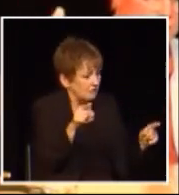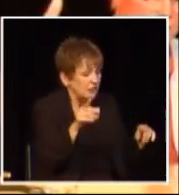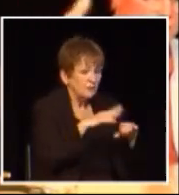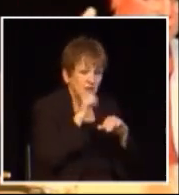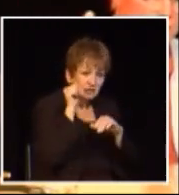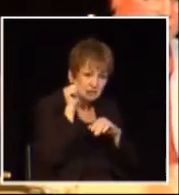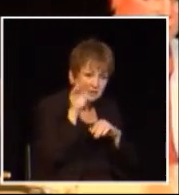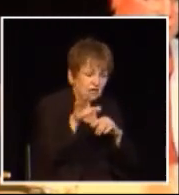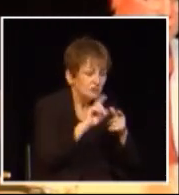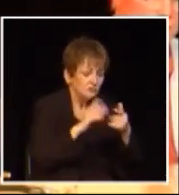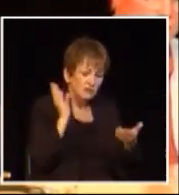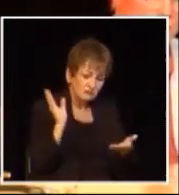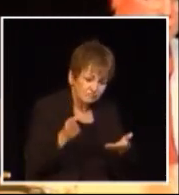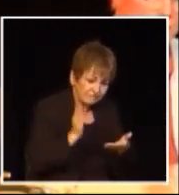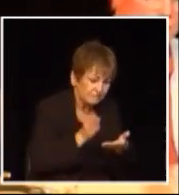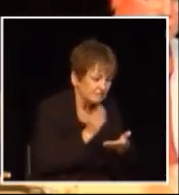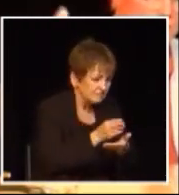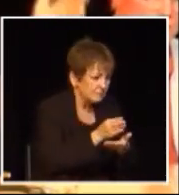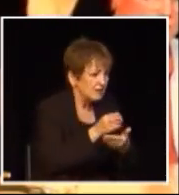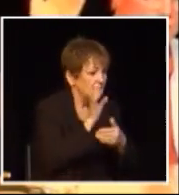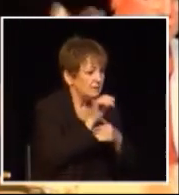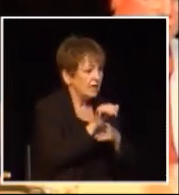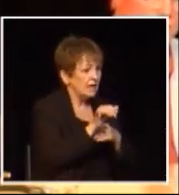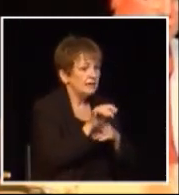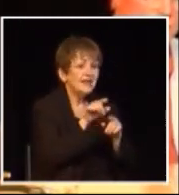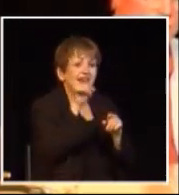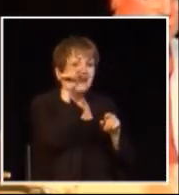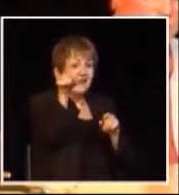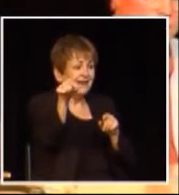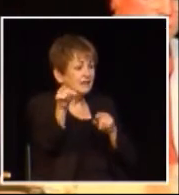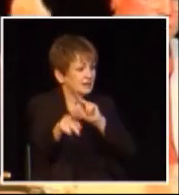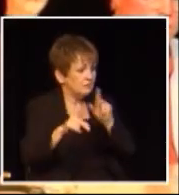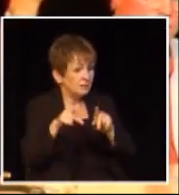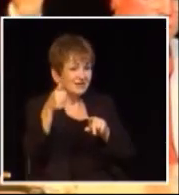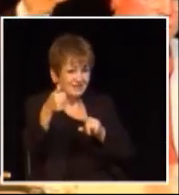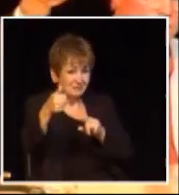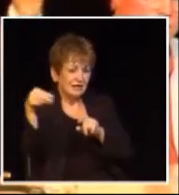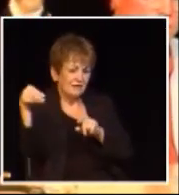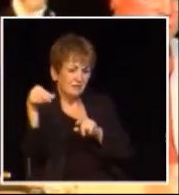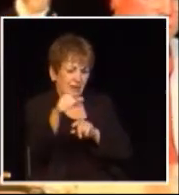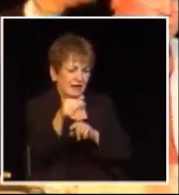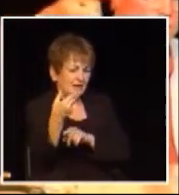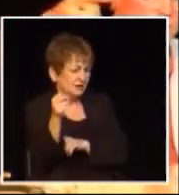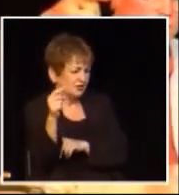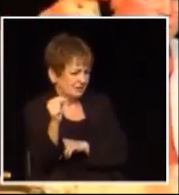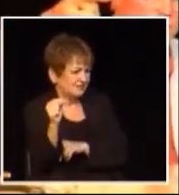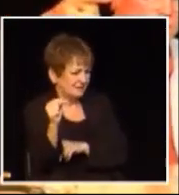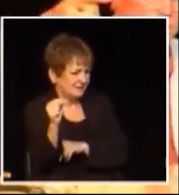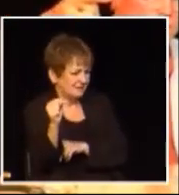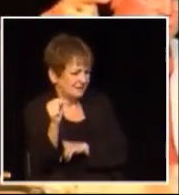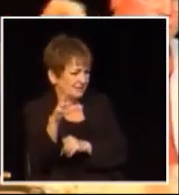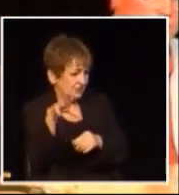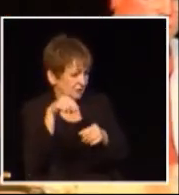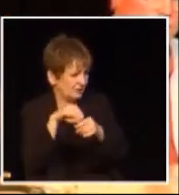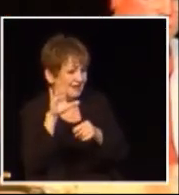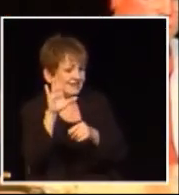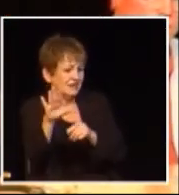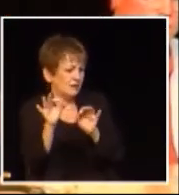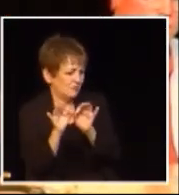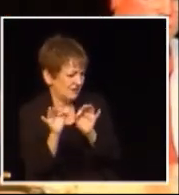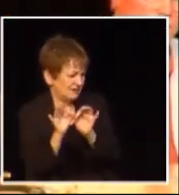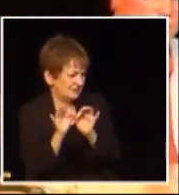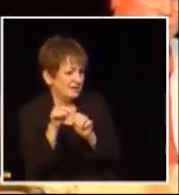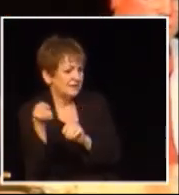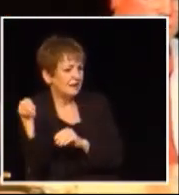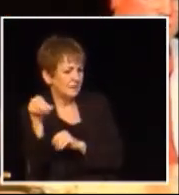heaven forbid but it's happening to be cut into boards or 2x4 it was the people at the other end that paid the HST if it was